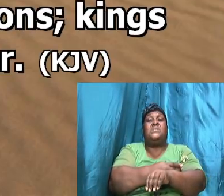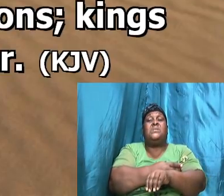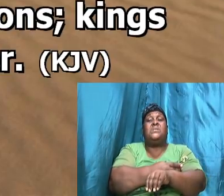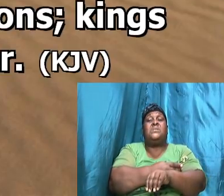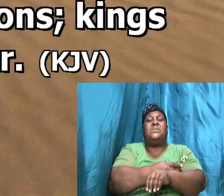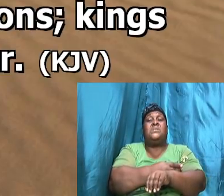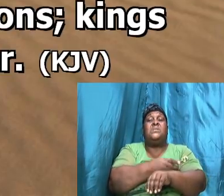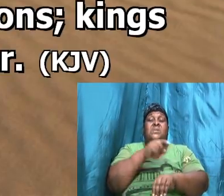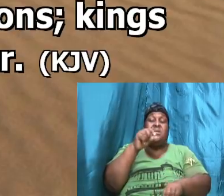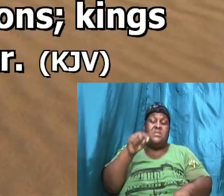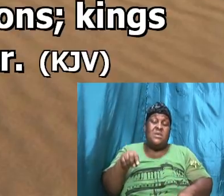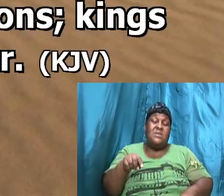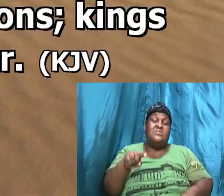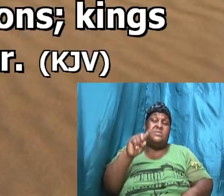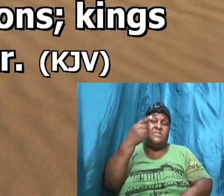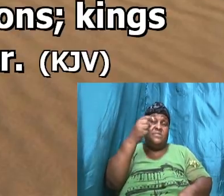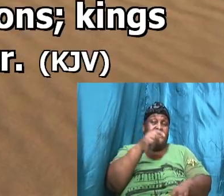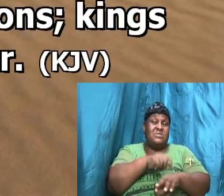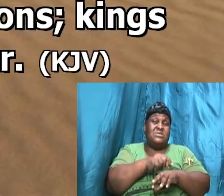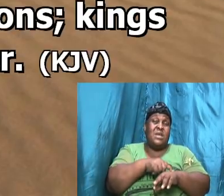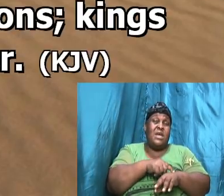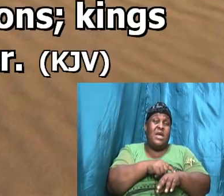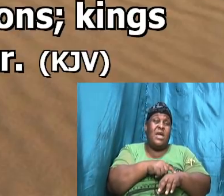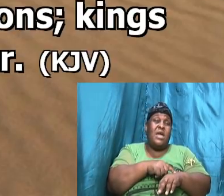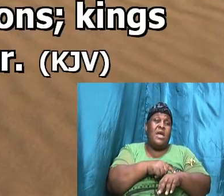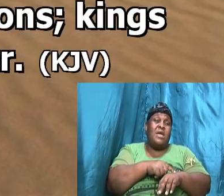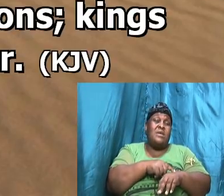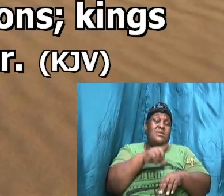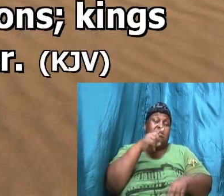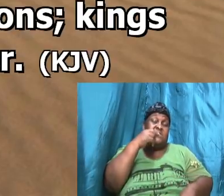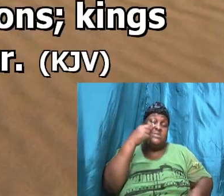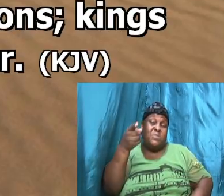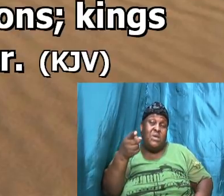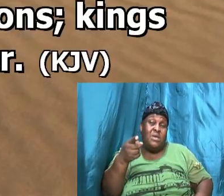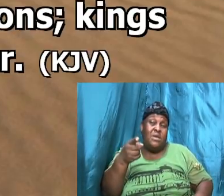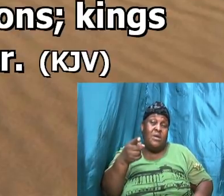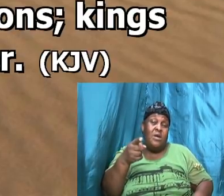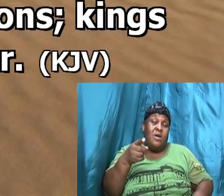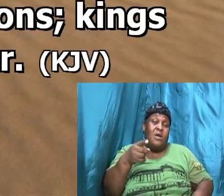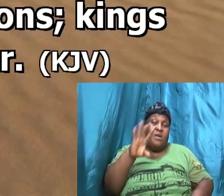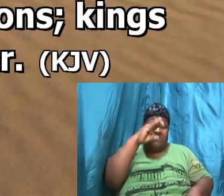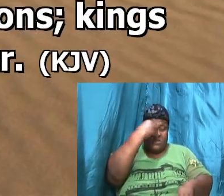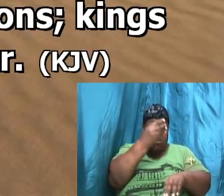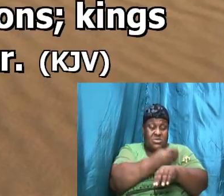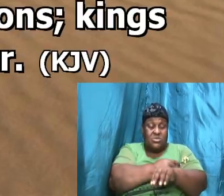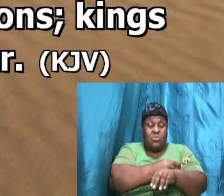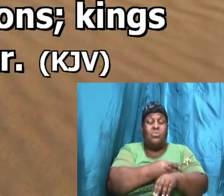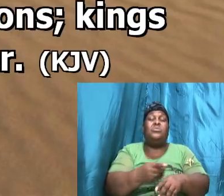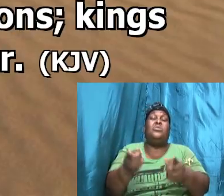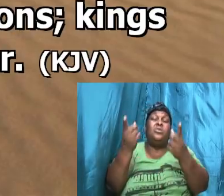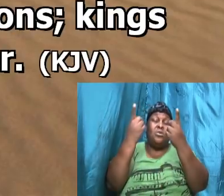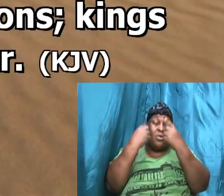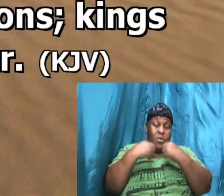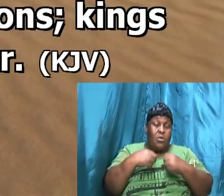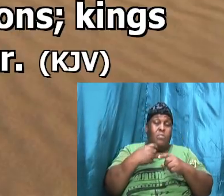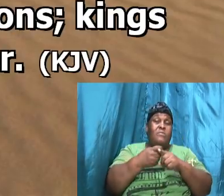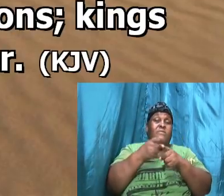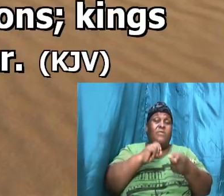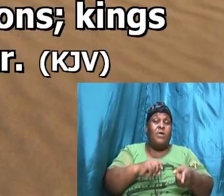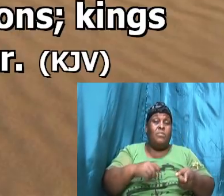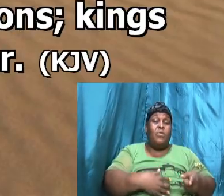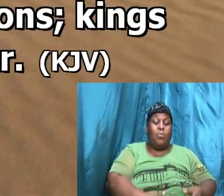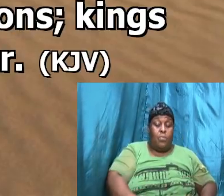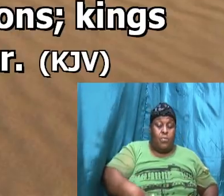but this was the first time in scripture that it was no mention that the child should come from the womb